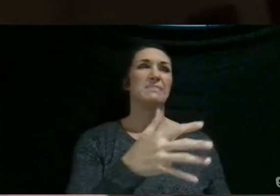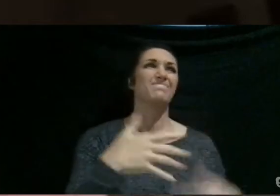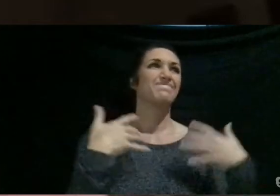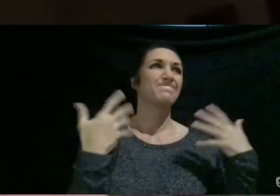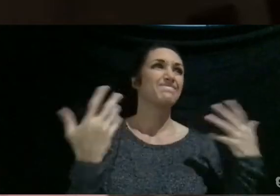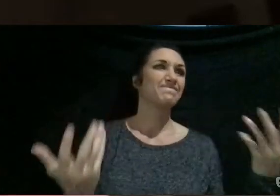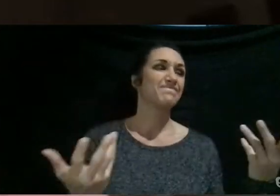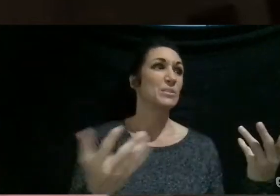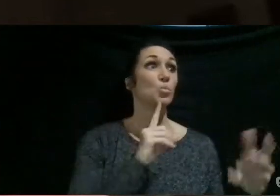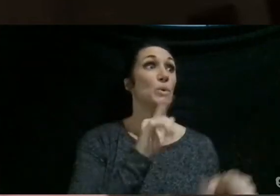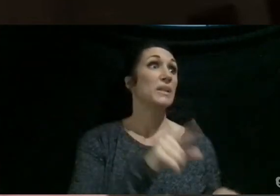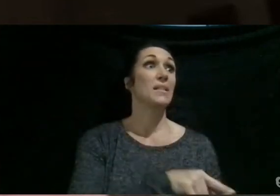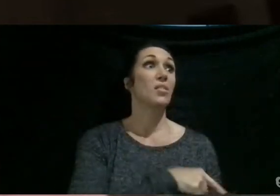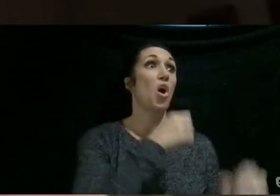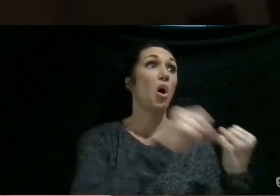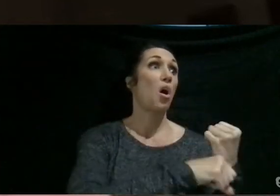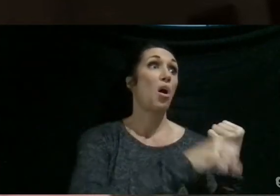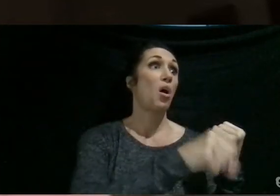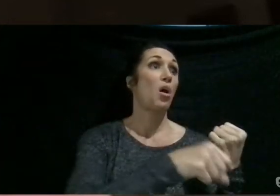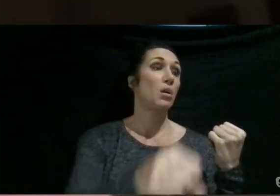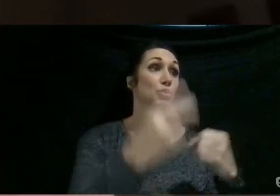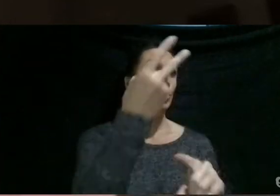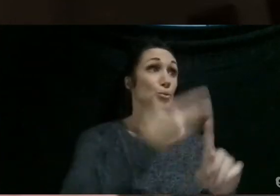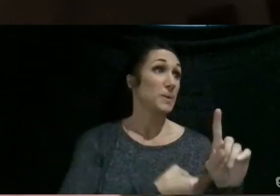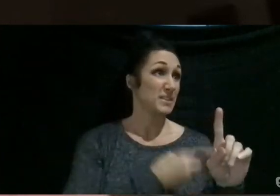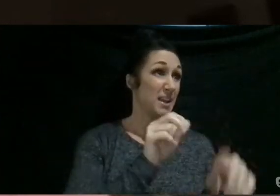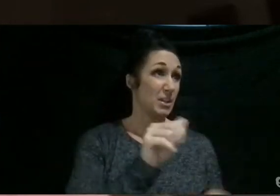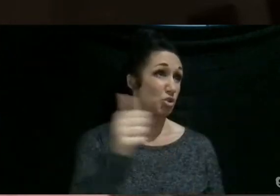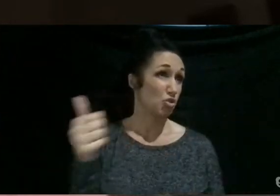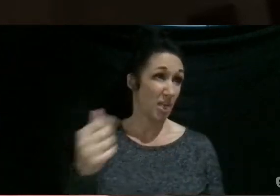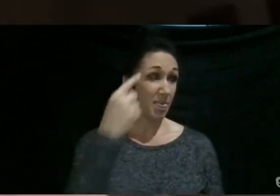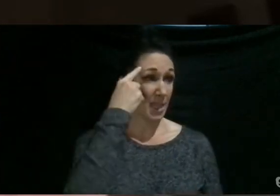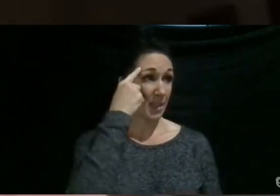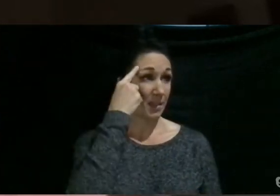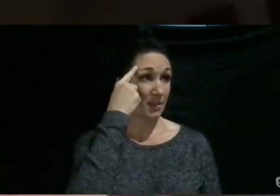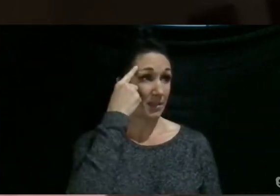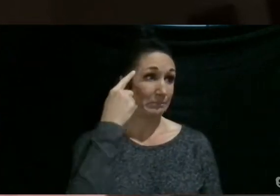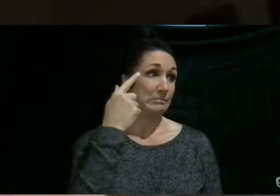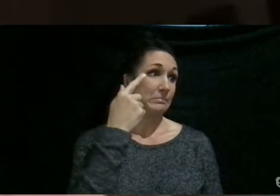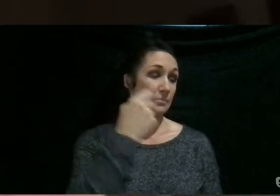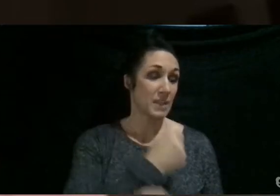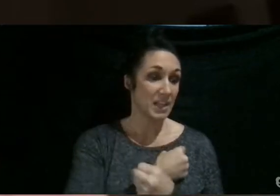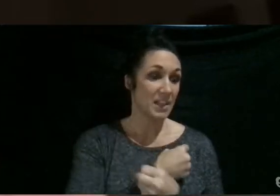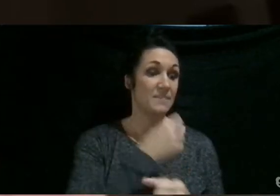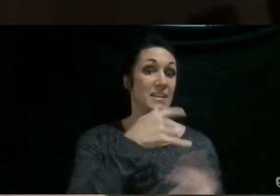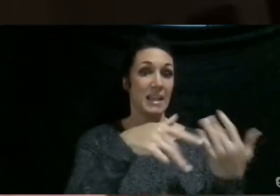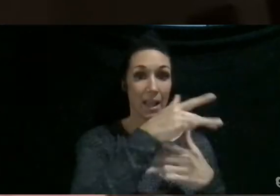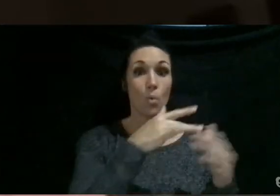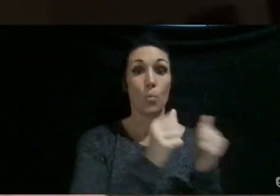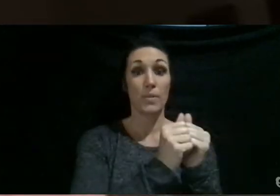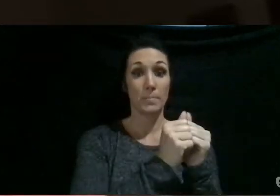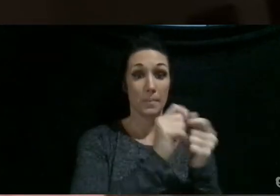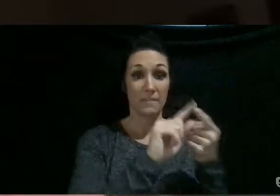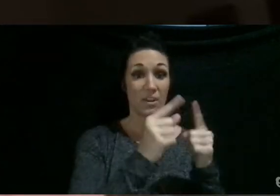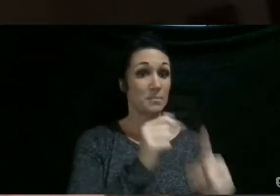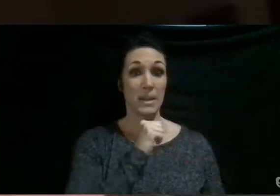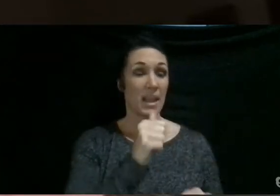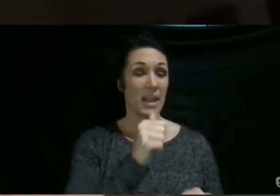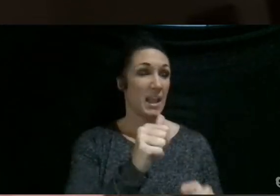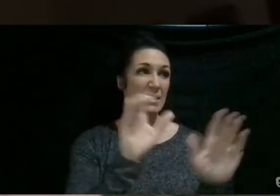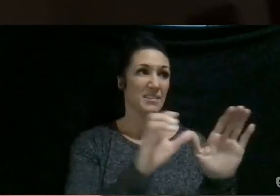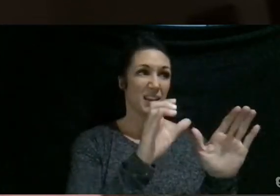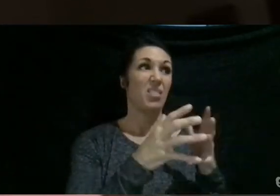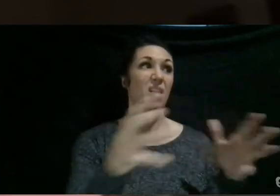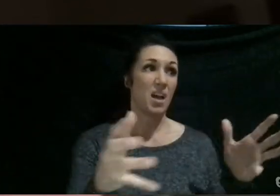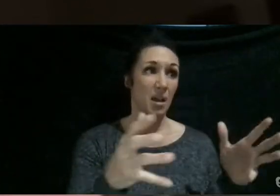a super long summer. It was, like, what, two months extra, I think. Like I said earlier, I love to hang out with my friends and stuff, but I haven't really done a ton of that.